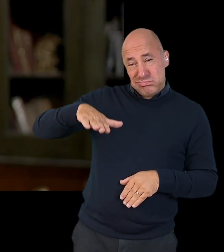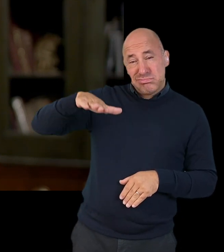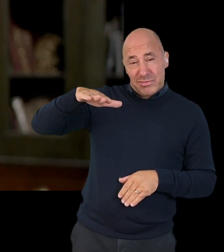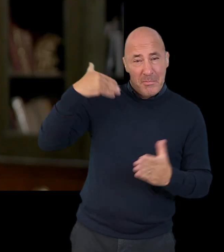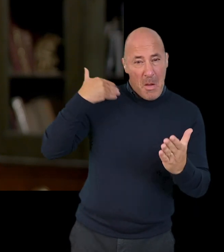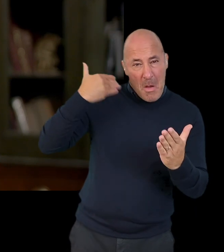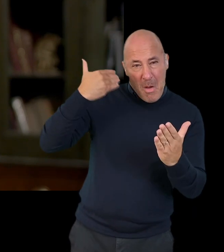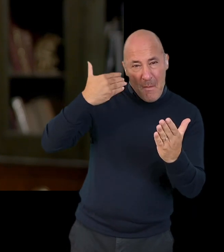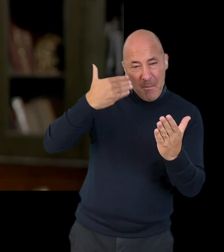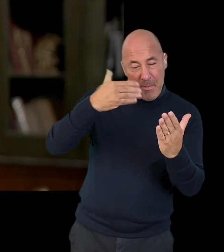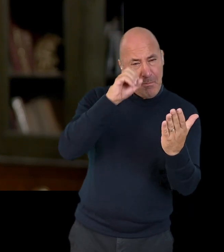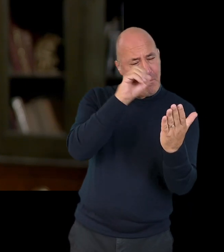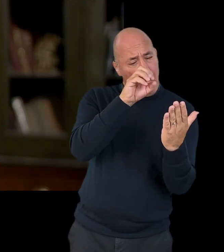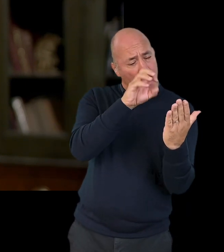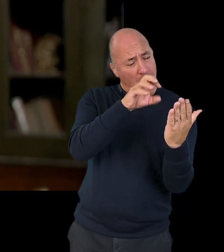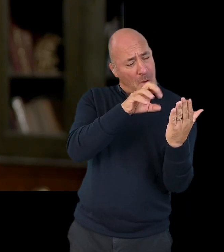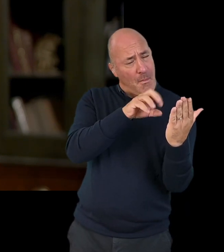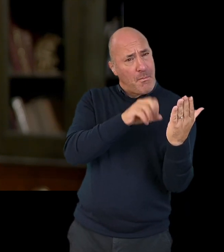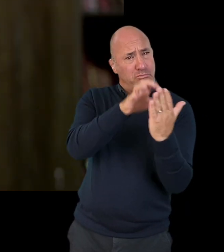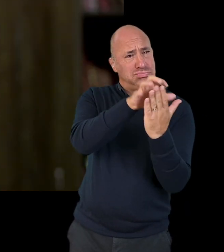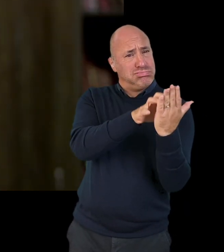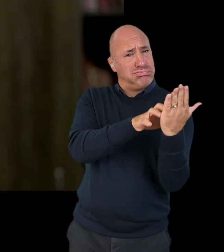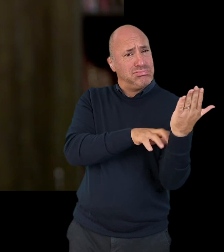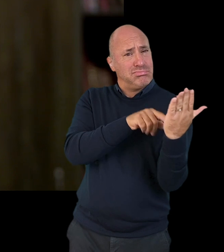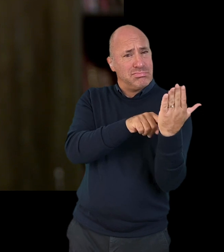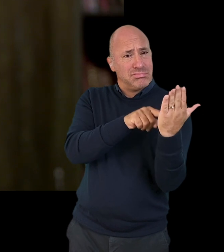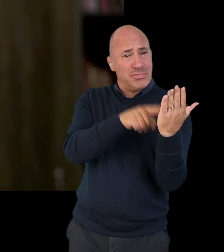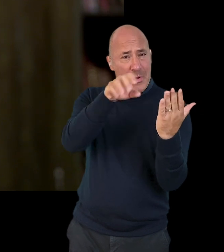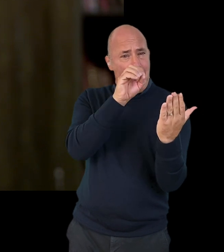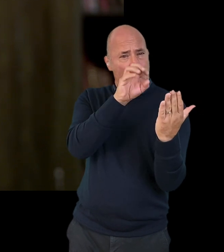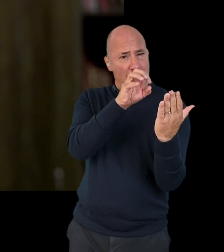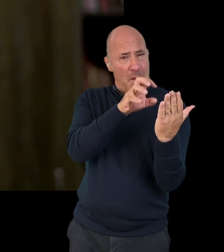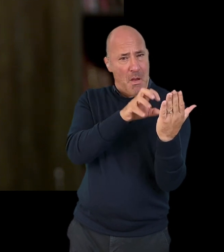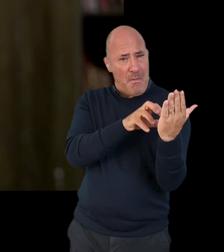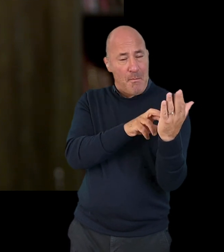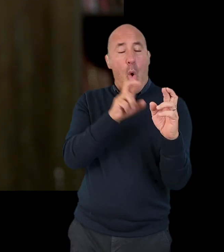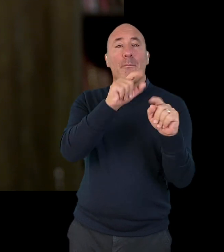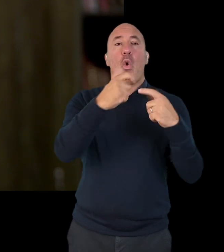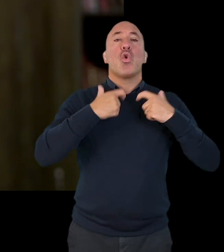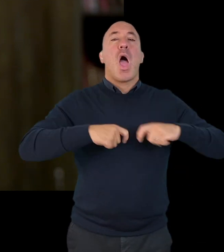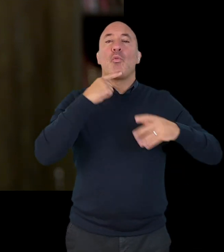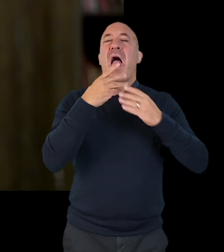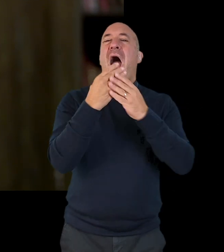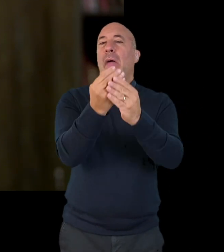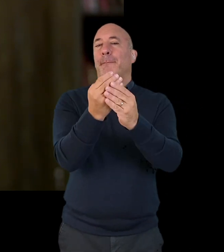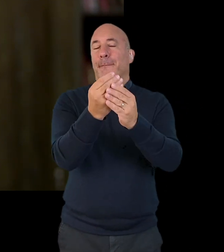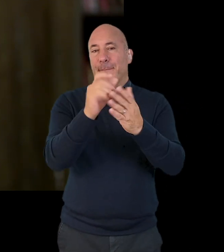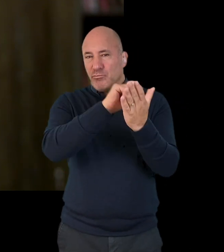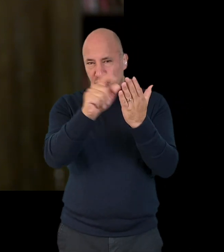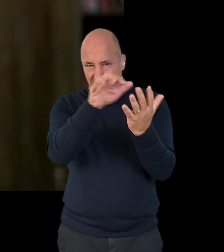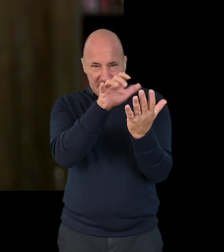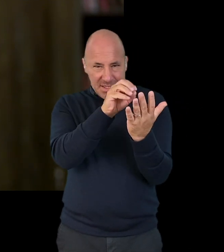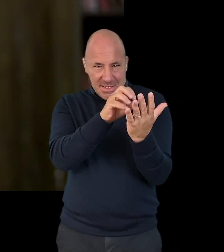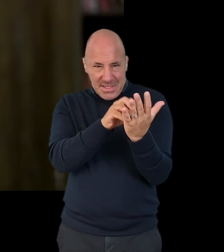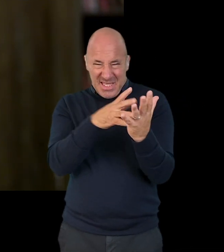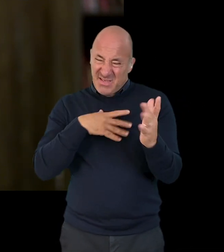whole life to date and write it down in your statement. When you write your statement, and hopefully you'll be writing it with the help of